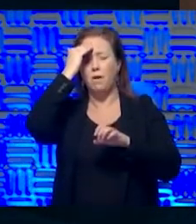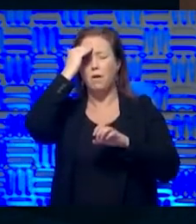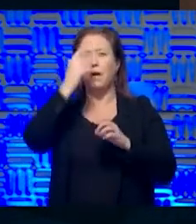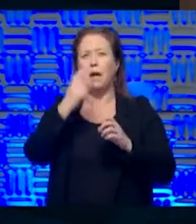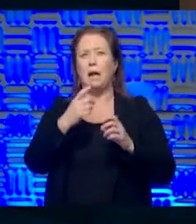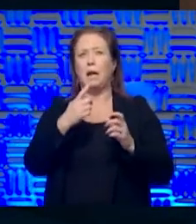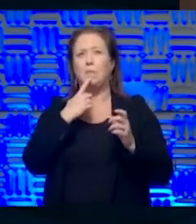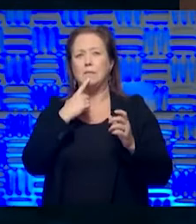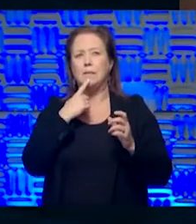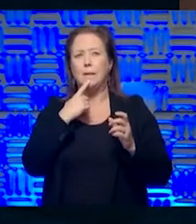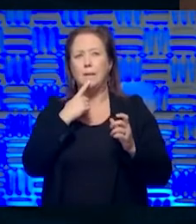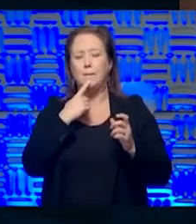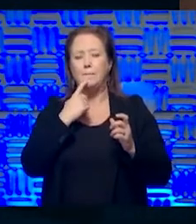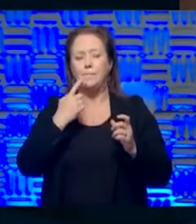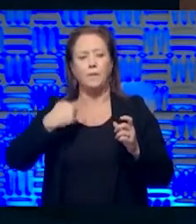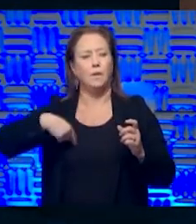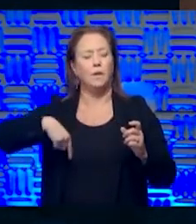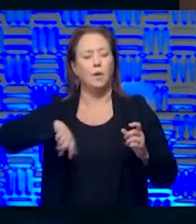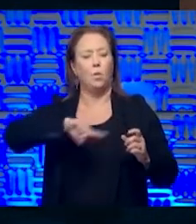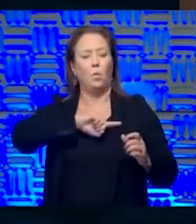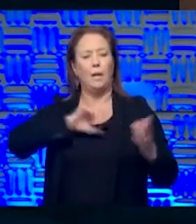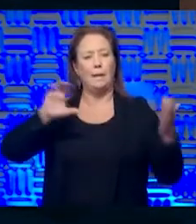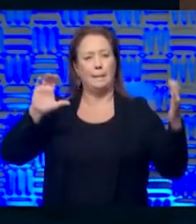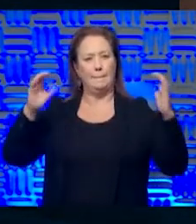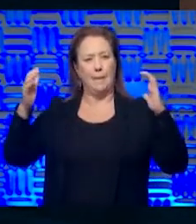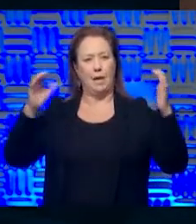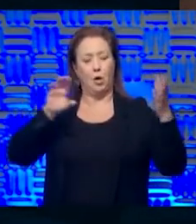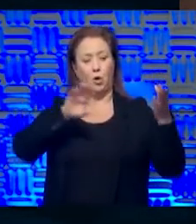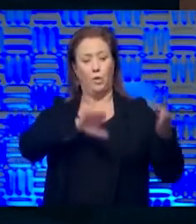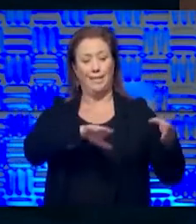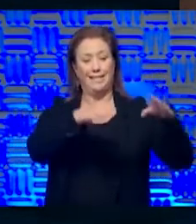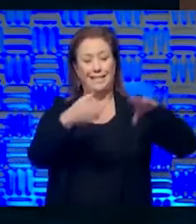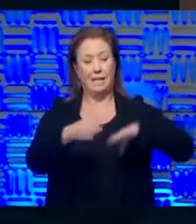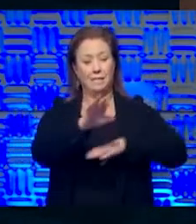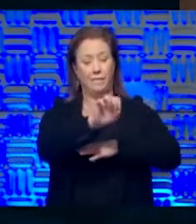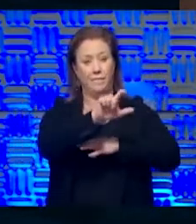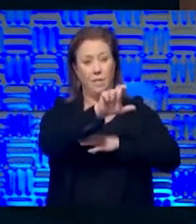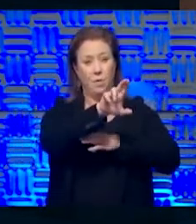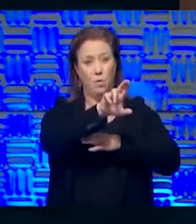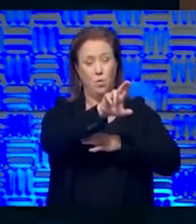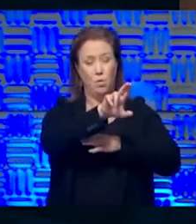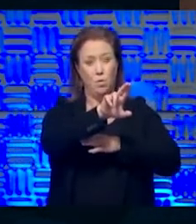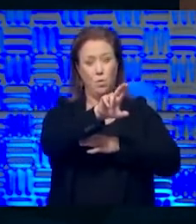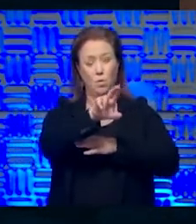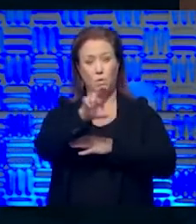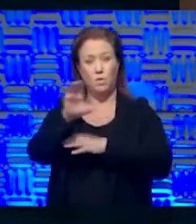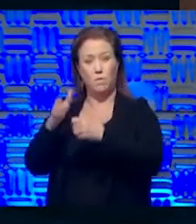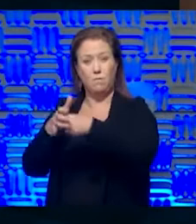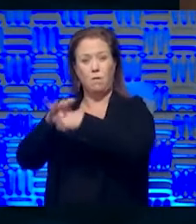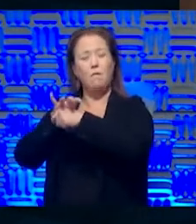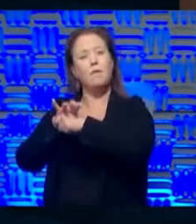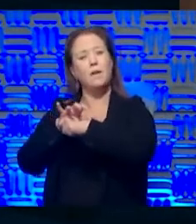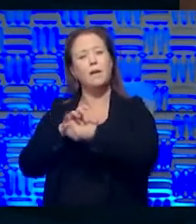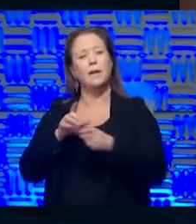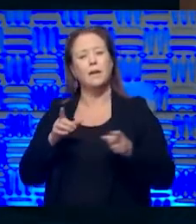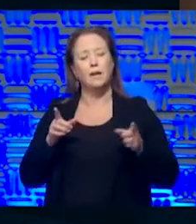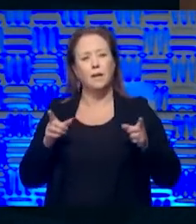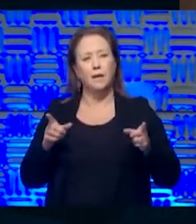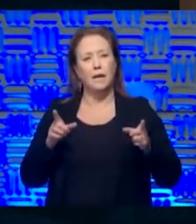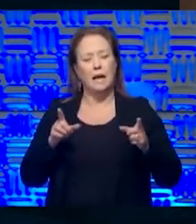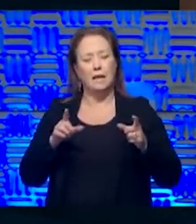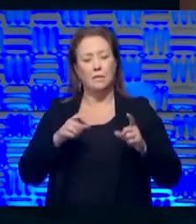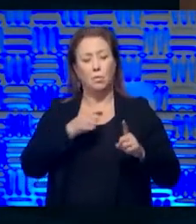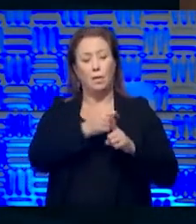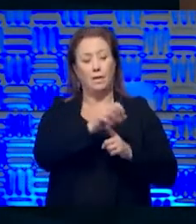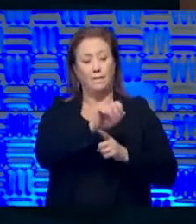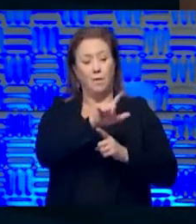I would say it is, uh, we have, when we compare the number of deaths from influenza, uh, that is something that as it reached its